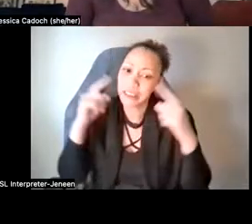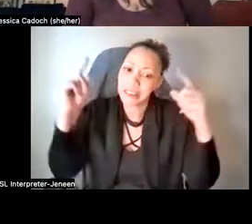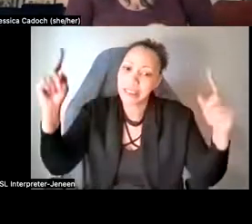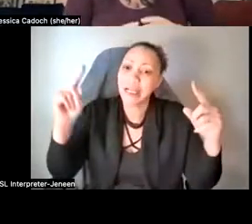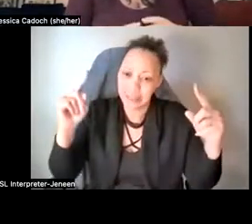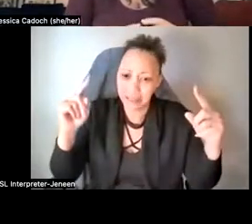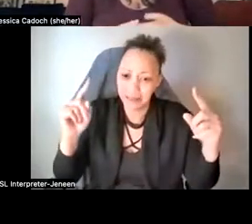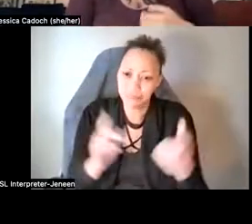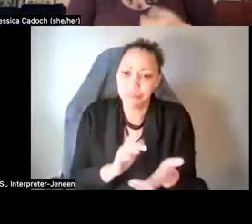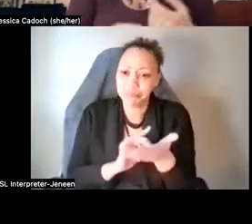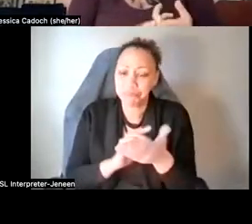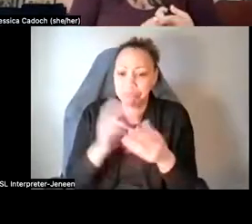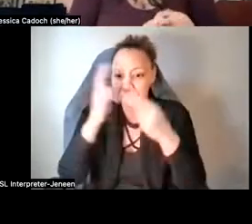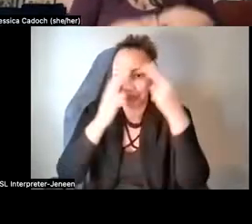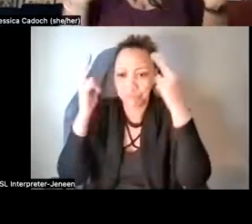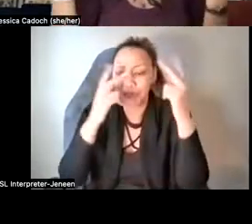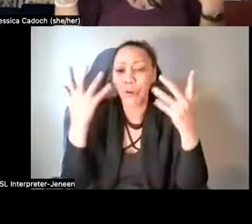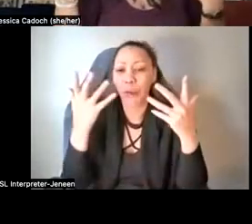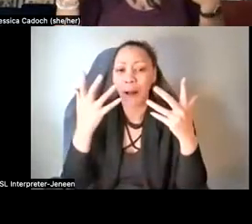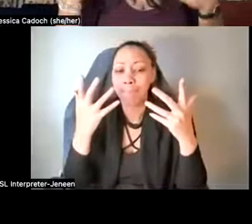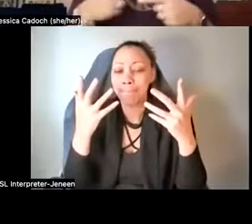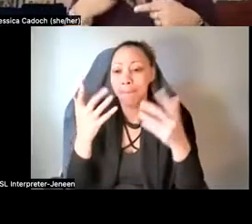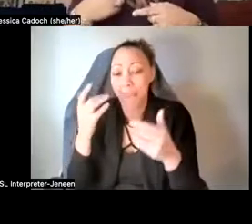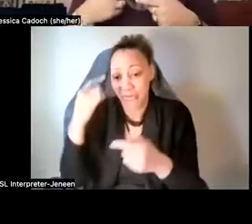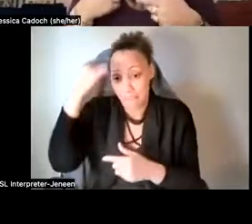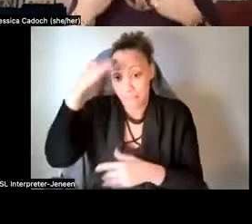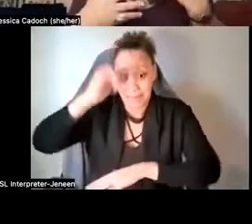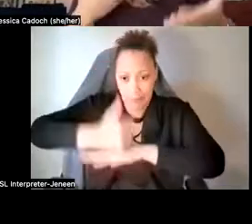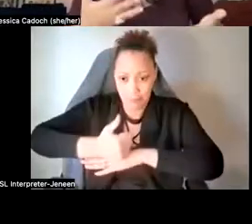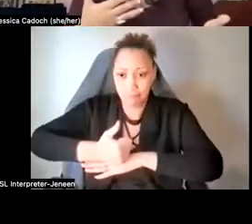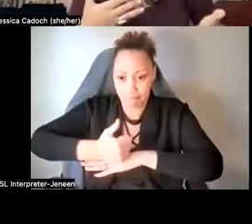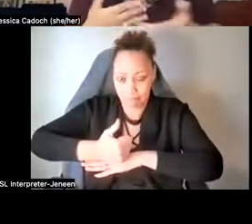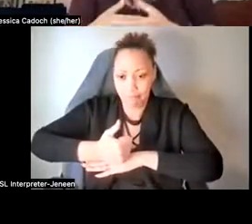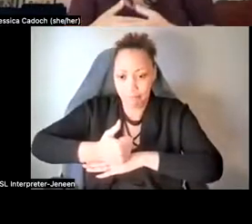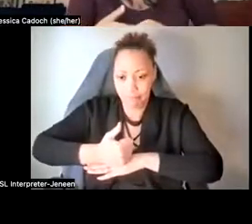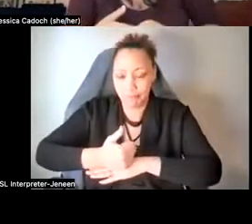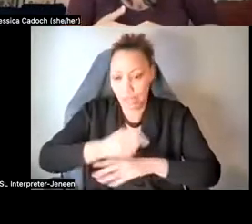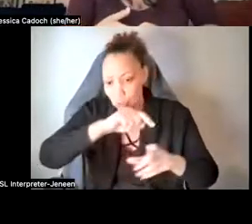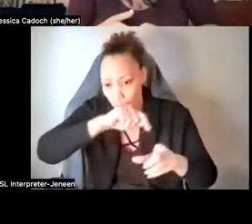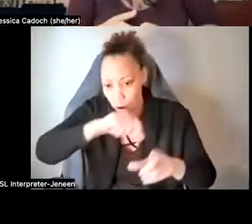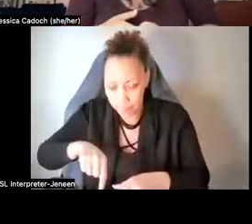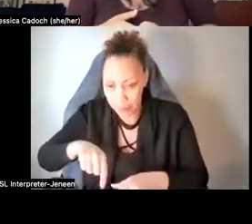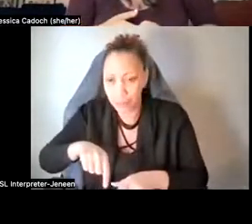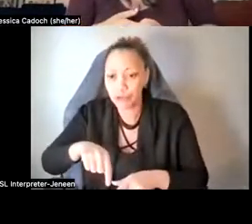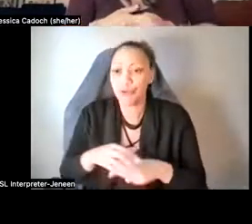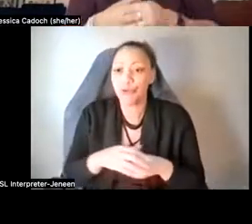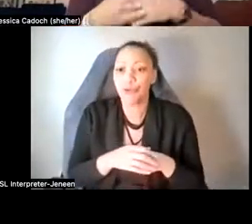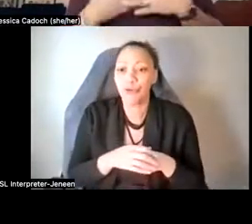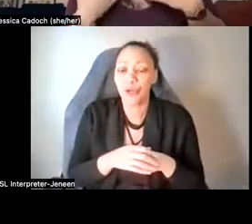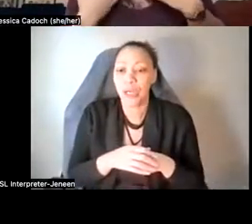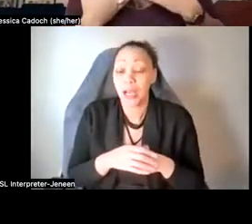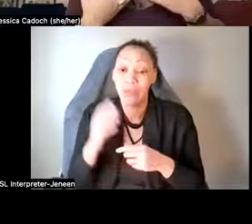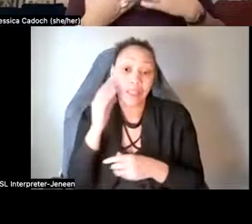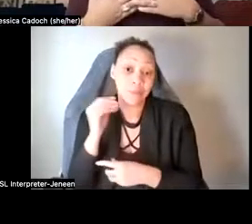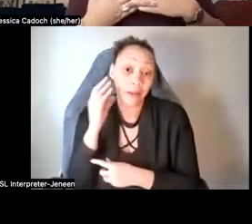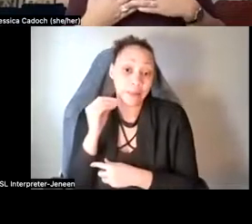therapy lies in the set, which is the mindset that you are coming into the psychedelic experience,